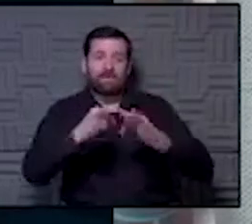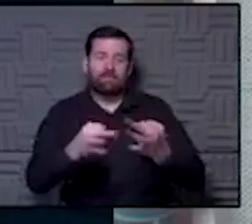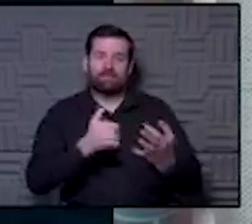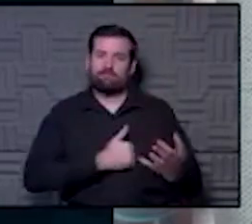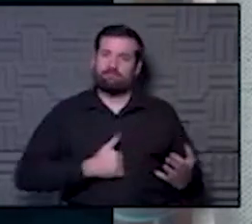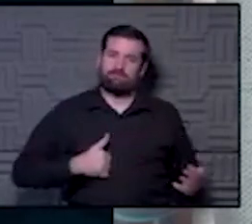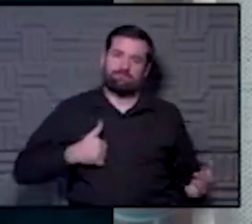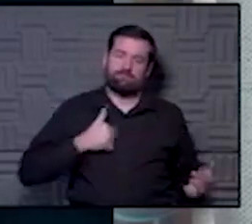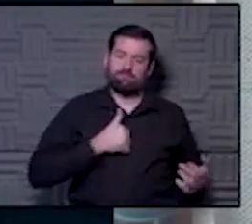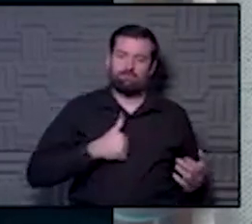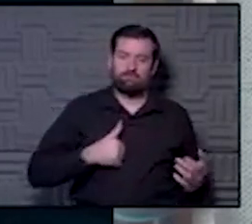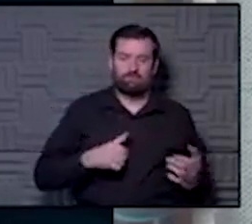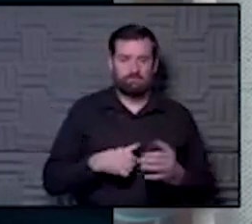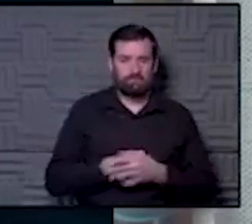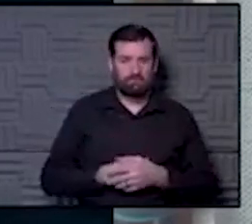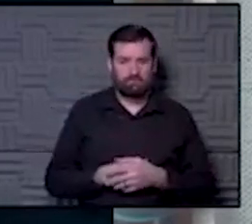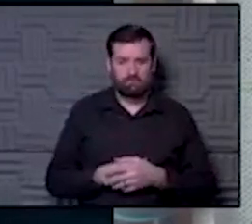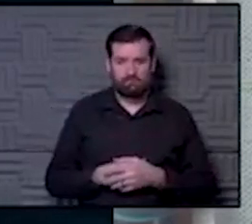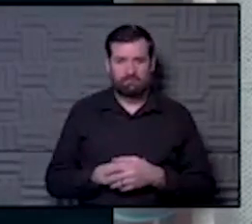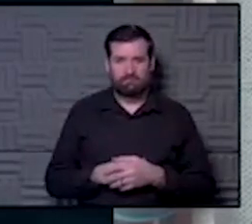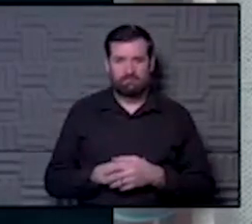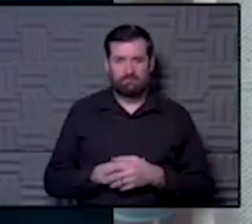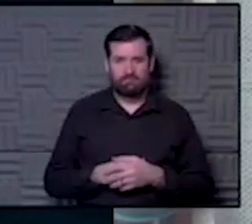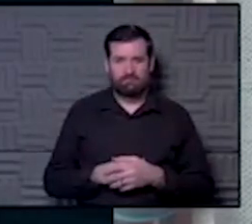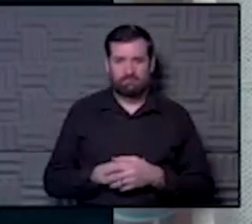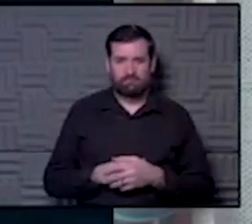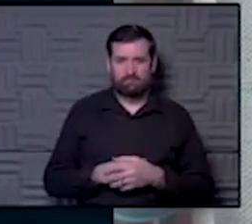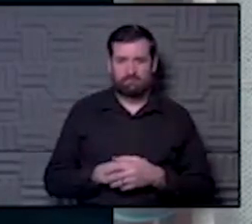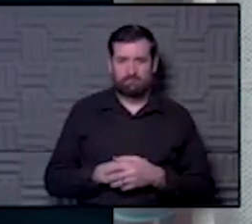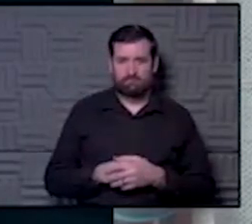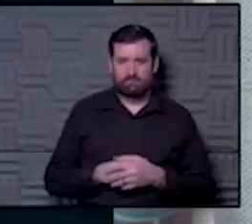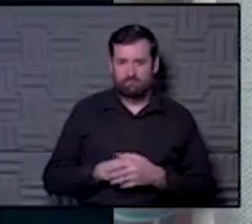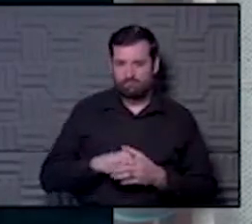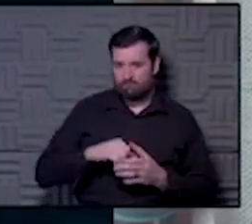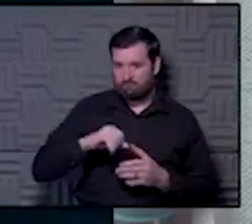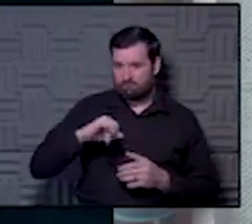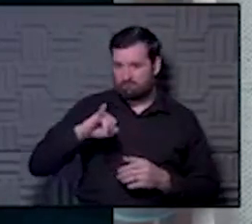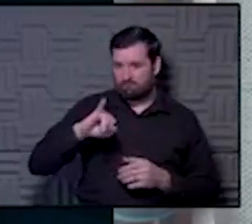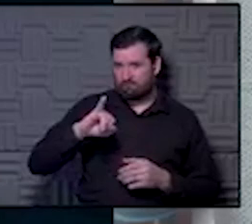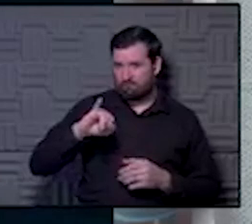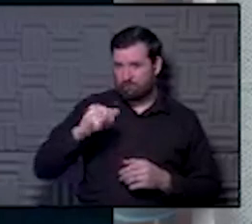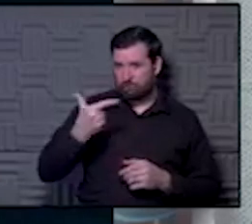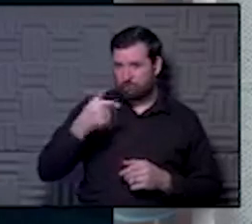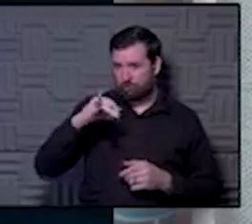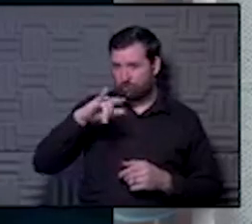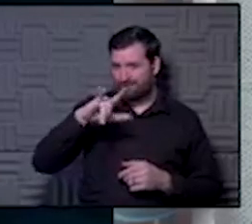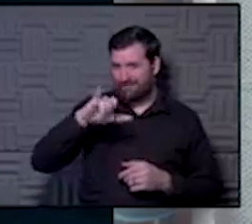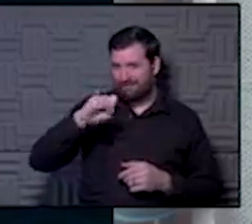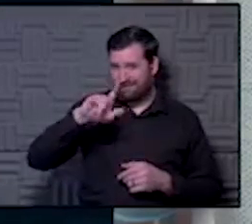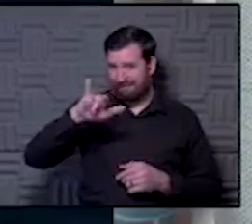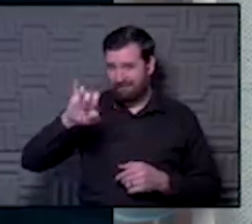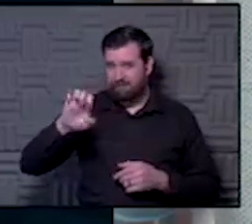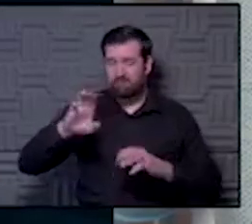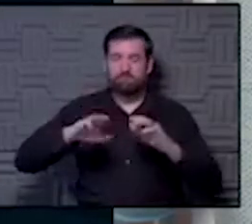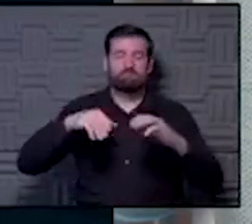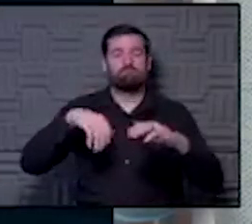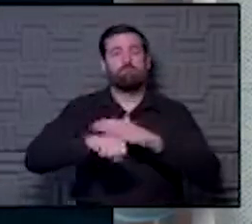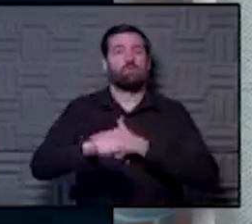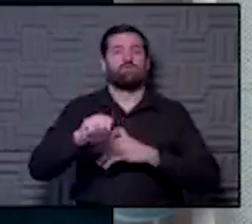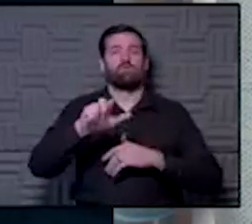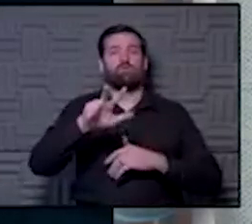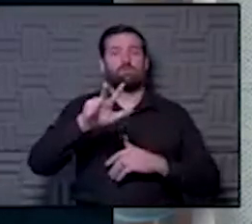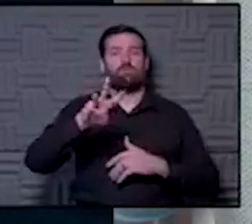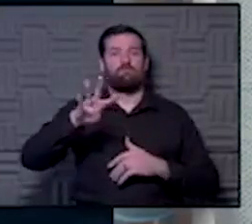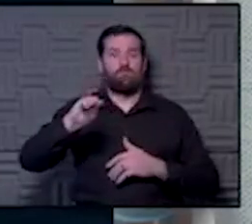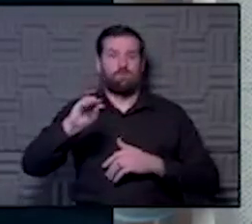for this. I think it's Gizli? Gizli? I'm not sure. I apologize. She was born at 340 AM. My wife's an